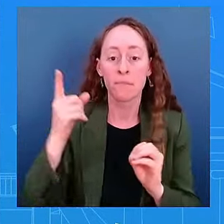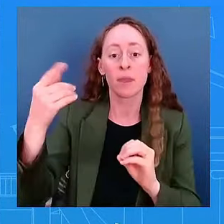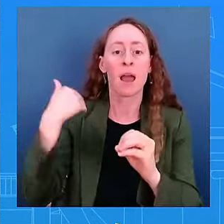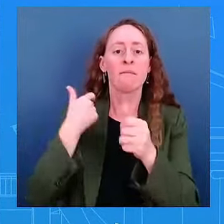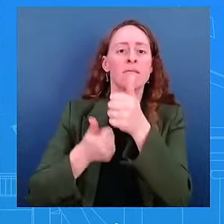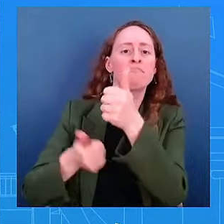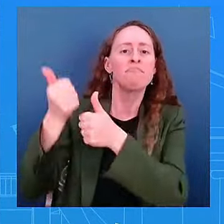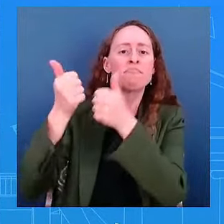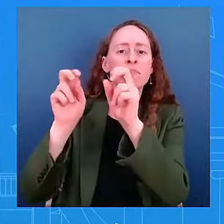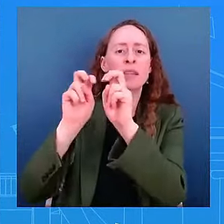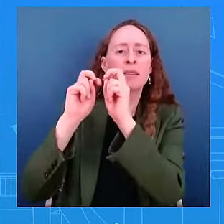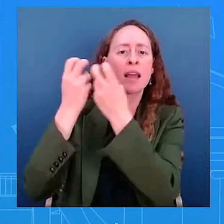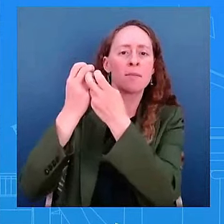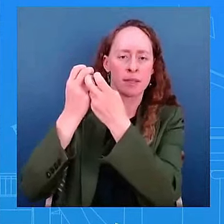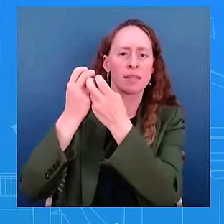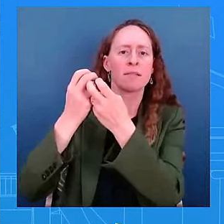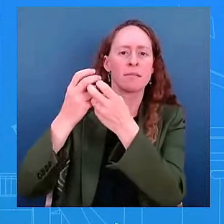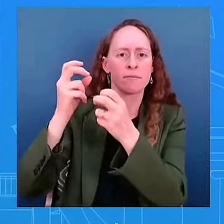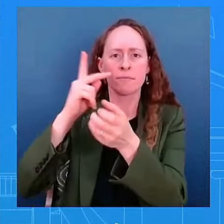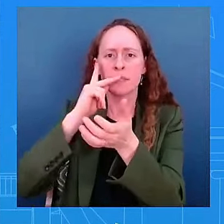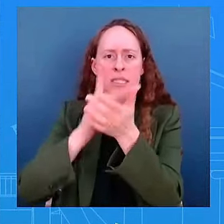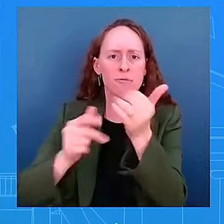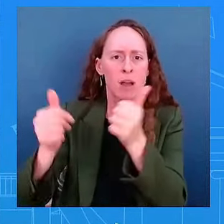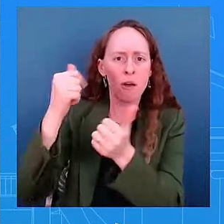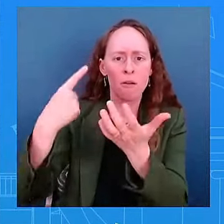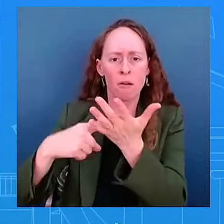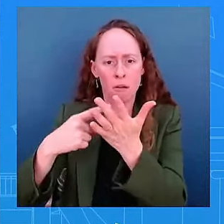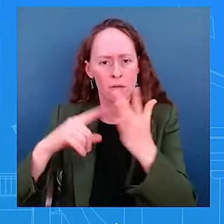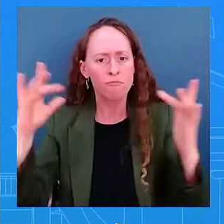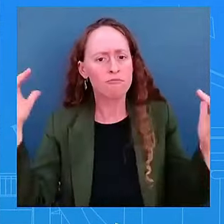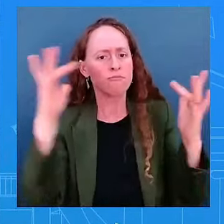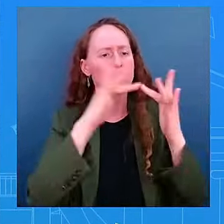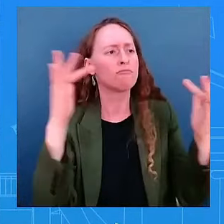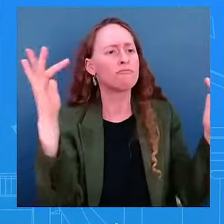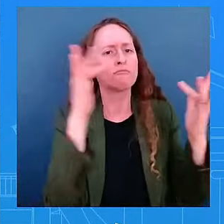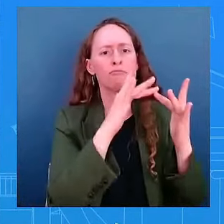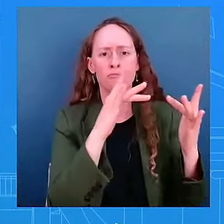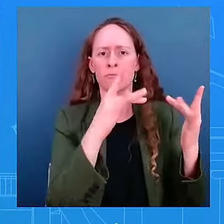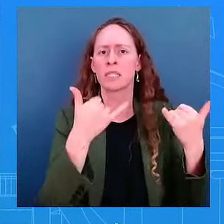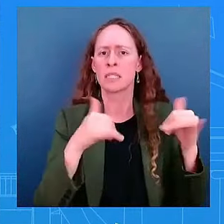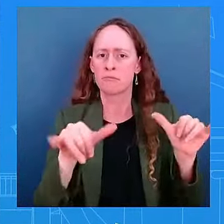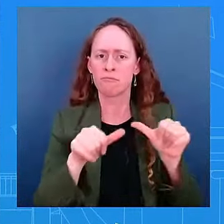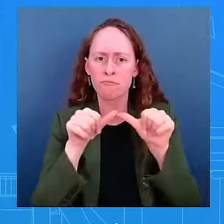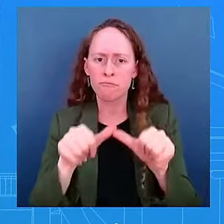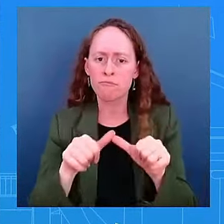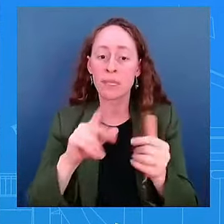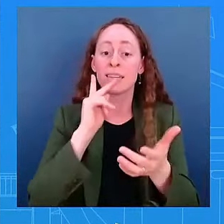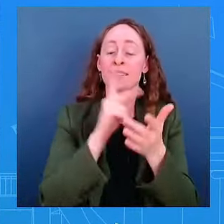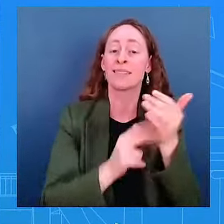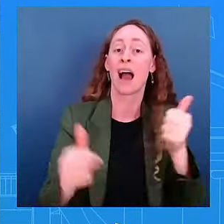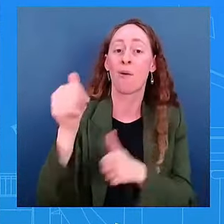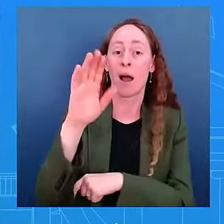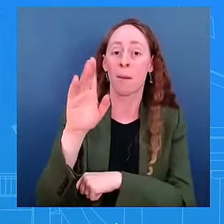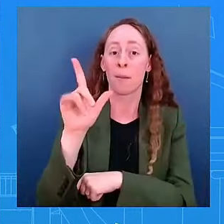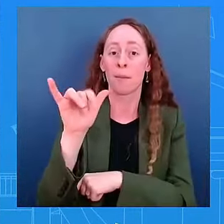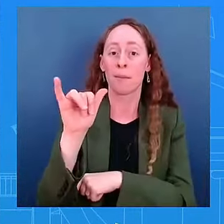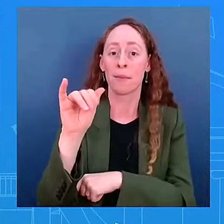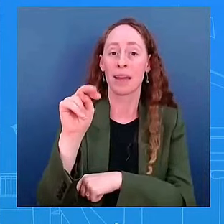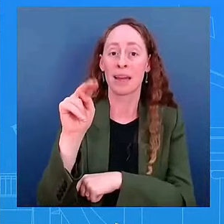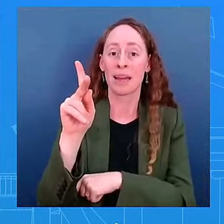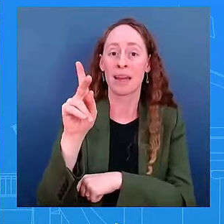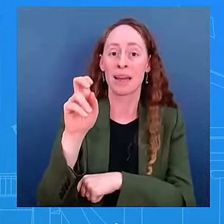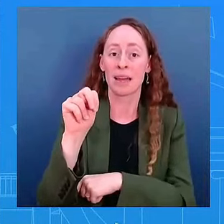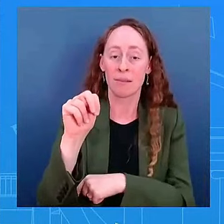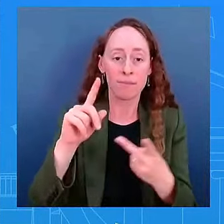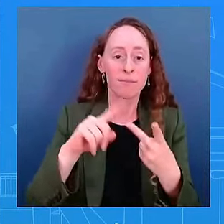it is Secretary Blinken or the Treasury Secretary, they've had travels to